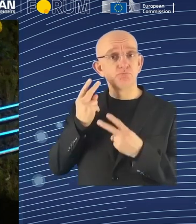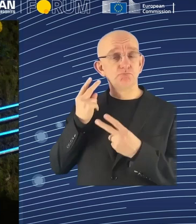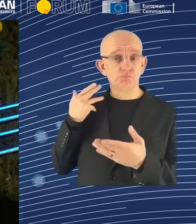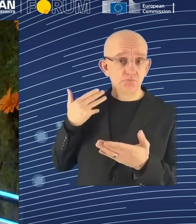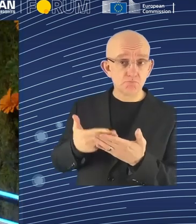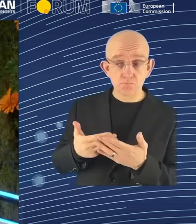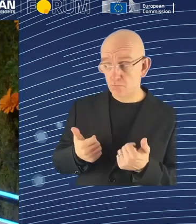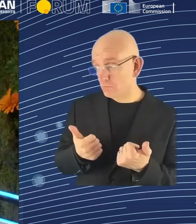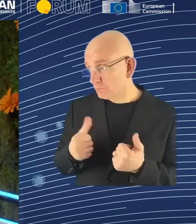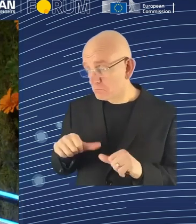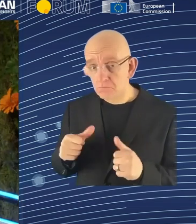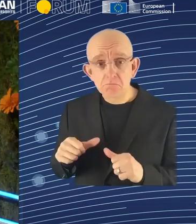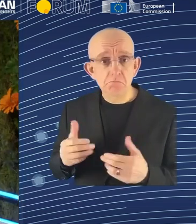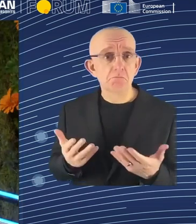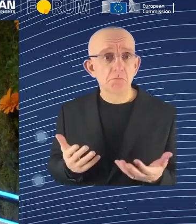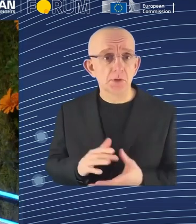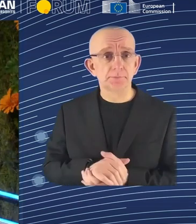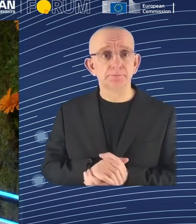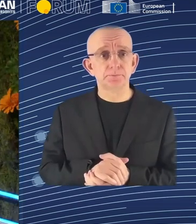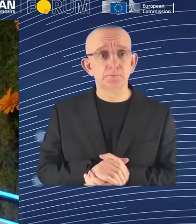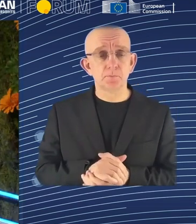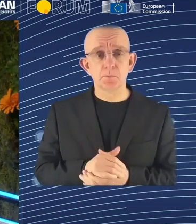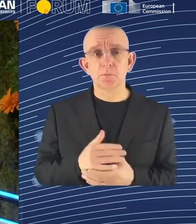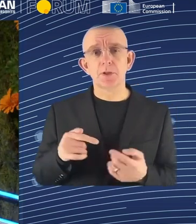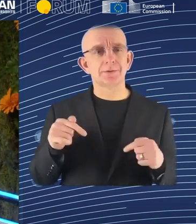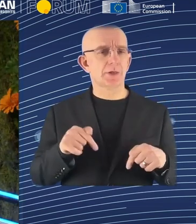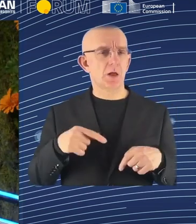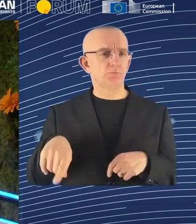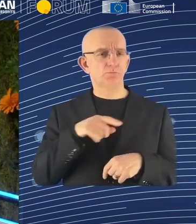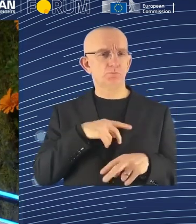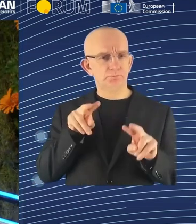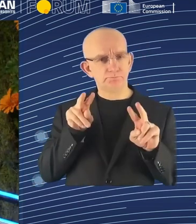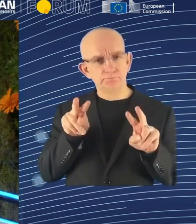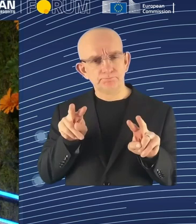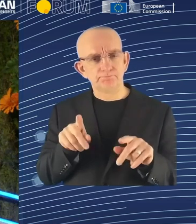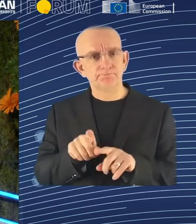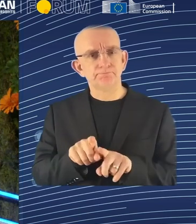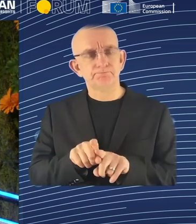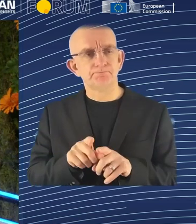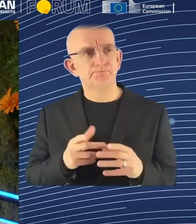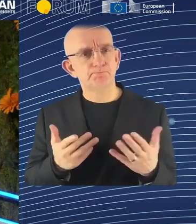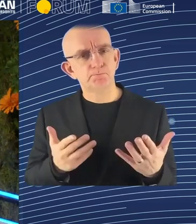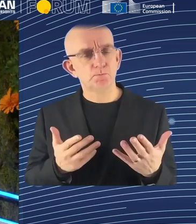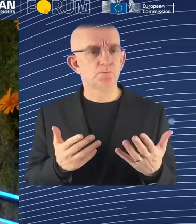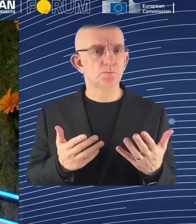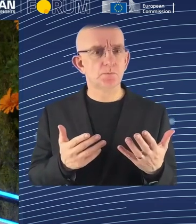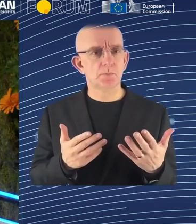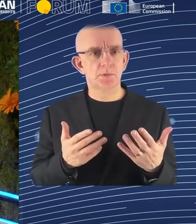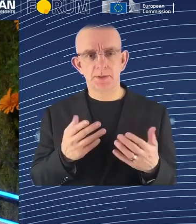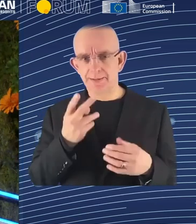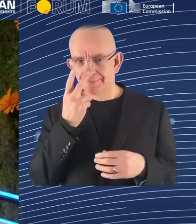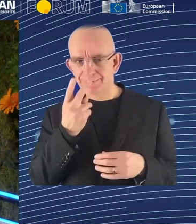Let's now focus a little bit on some of the threatening messages on how AI and automation will make certain jobs